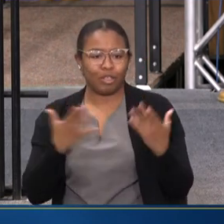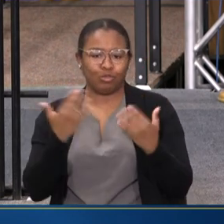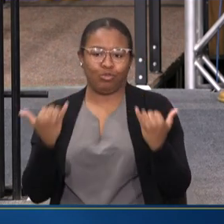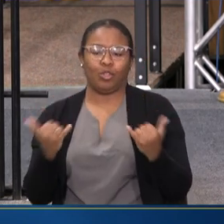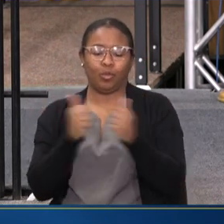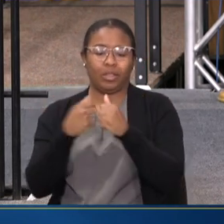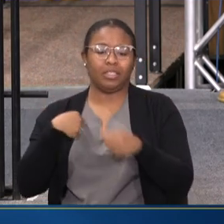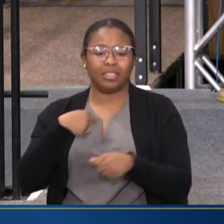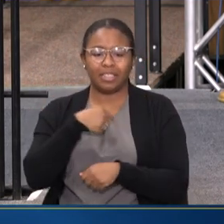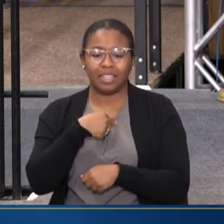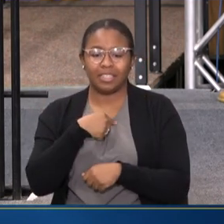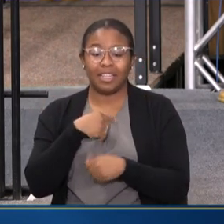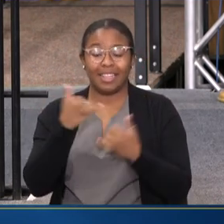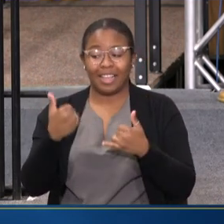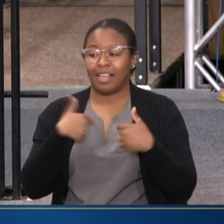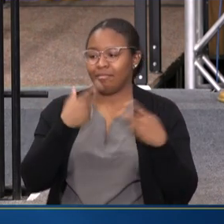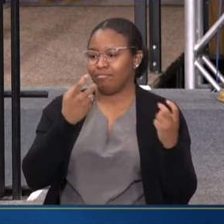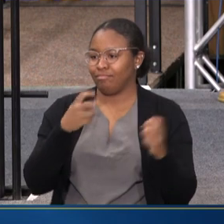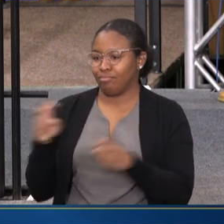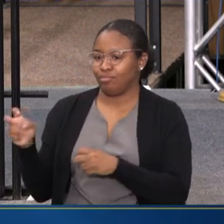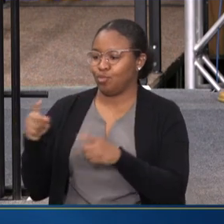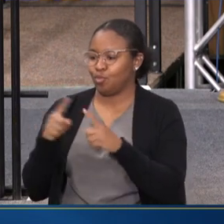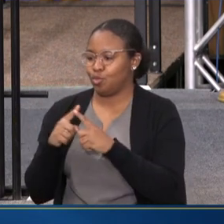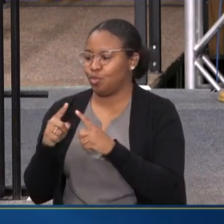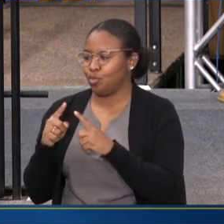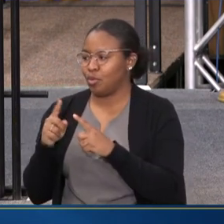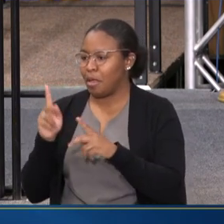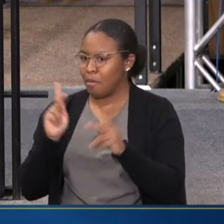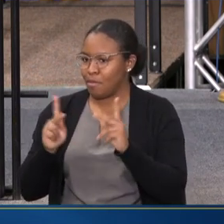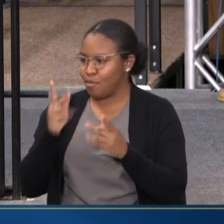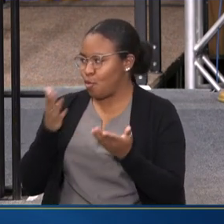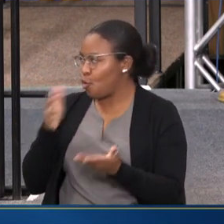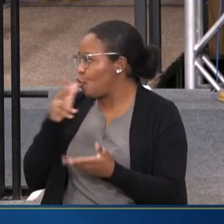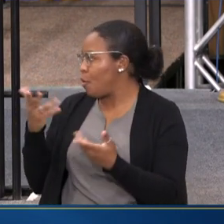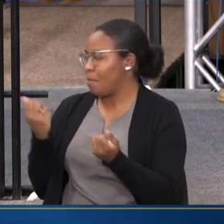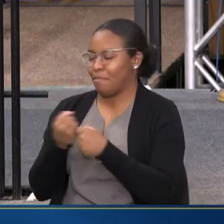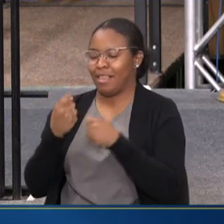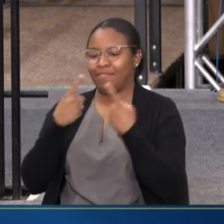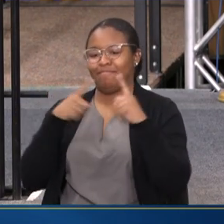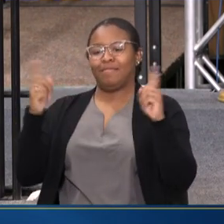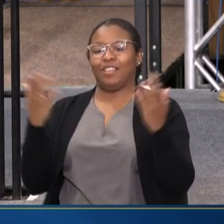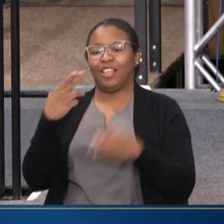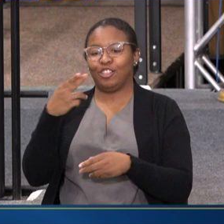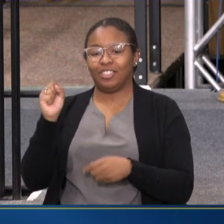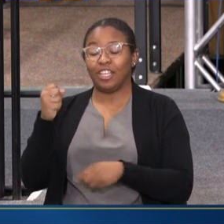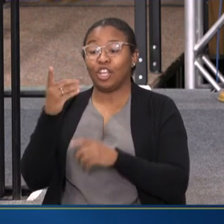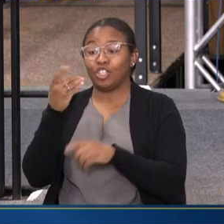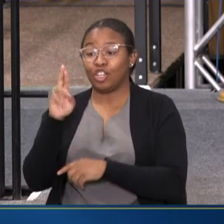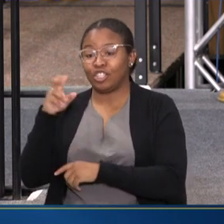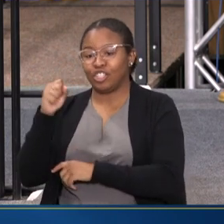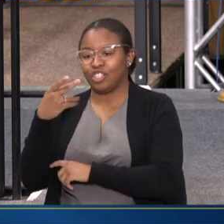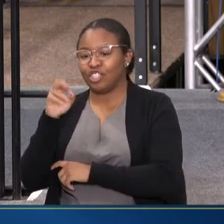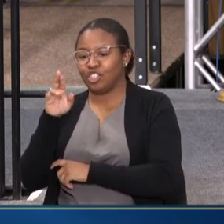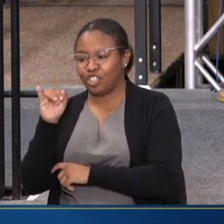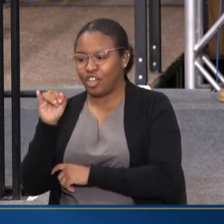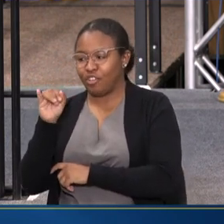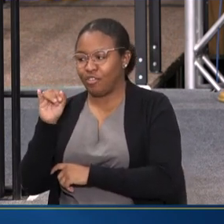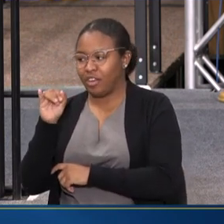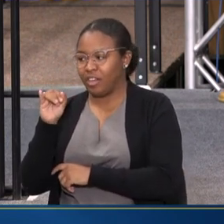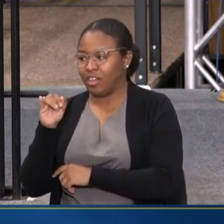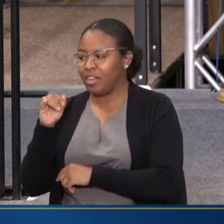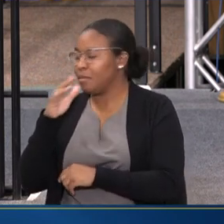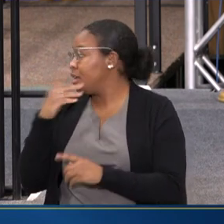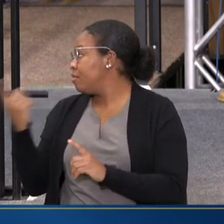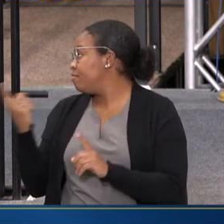US. LET ME NOW TURN IT OVER TO YOU, THE PEOPLE WHO WILL MAKE IT HAPPEN AT HHS. LET ME INVITE DR. SHERRY, TISA-MURIE SHERRY TO